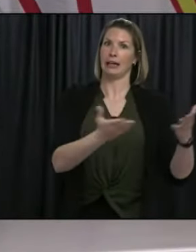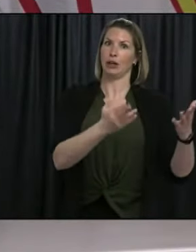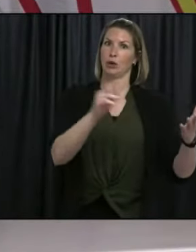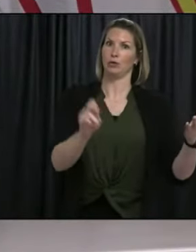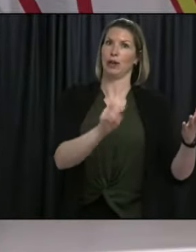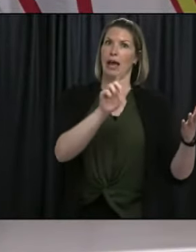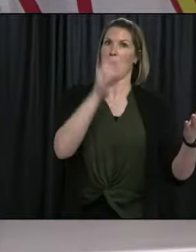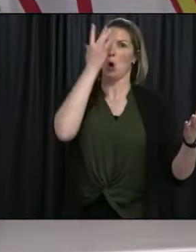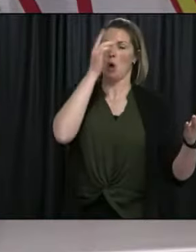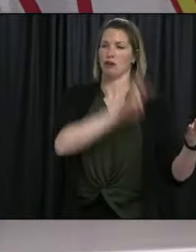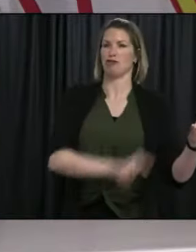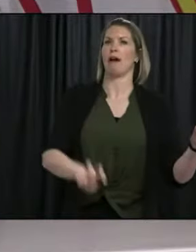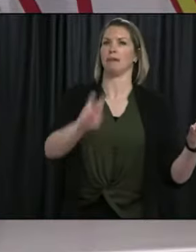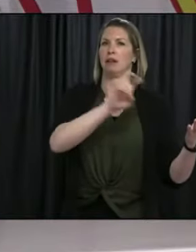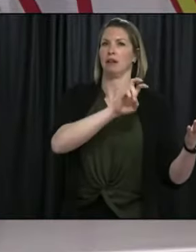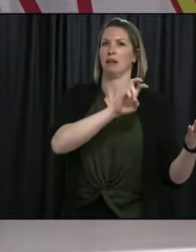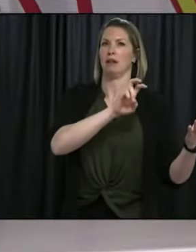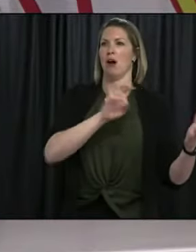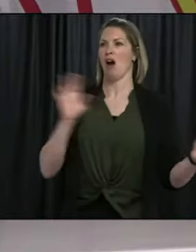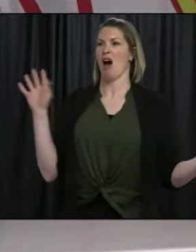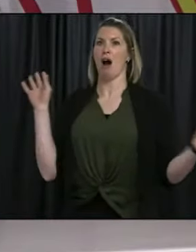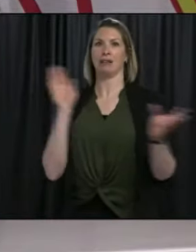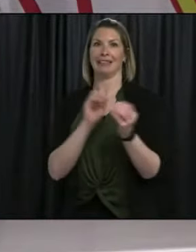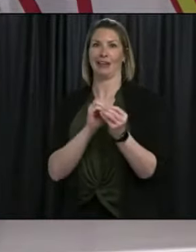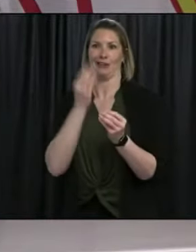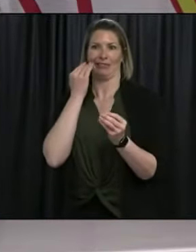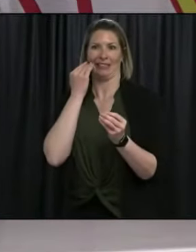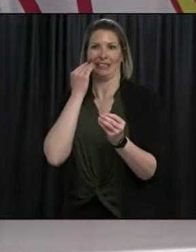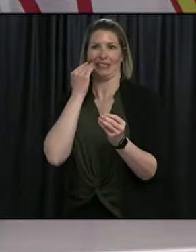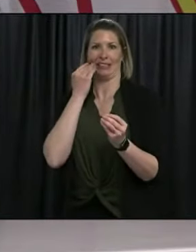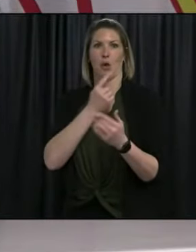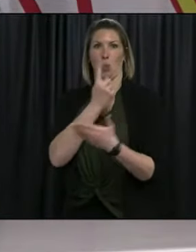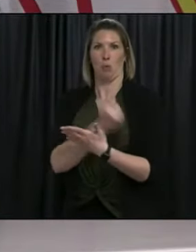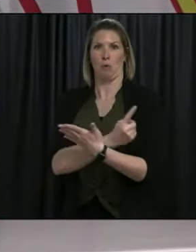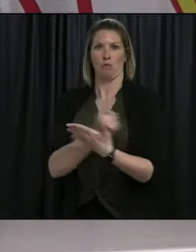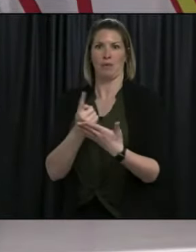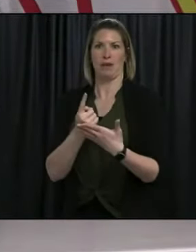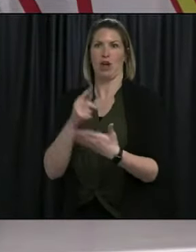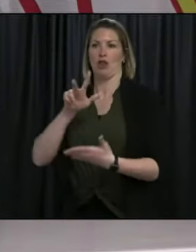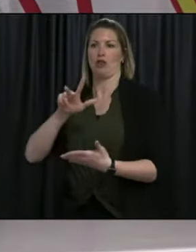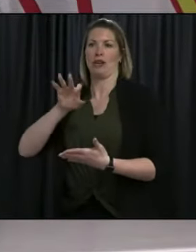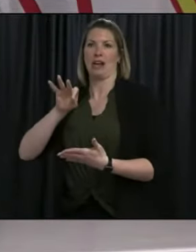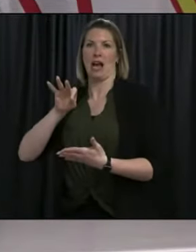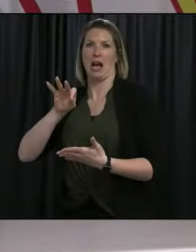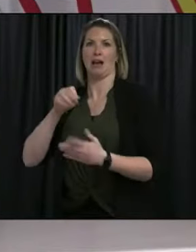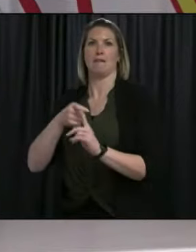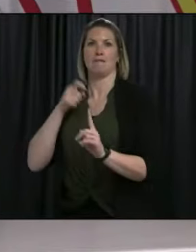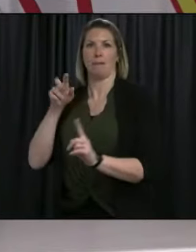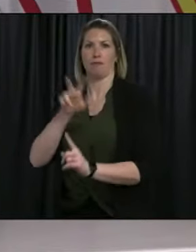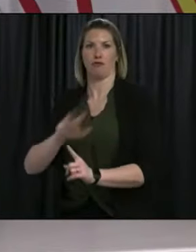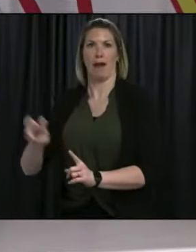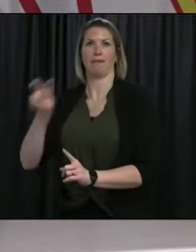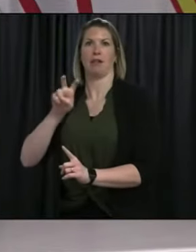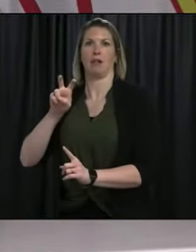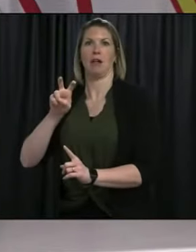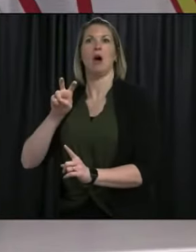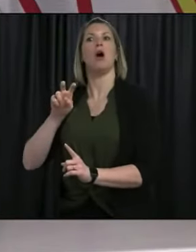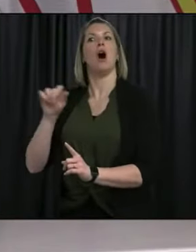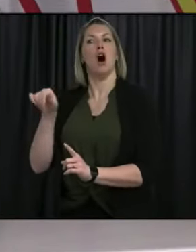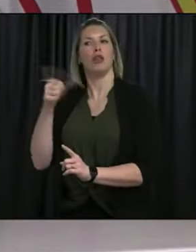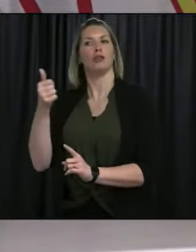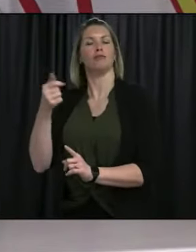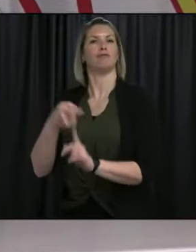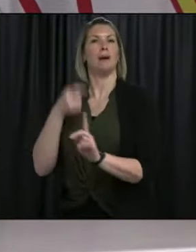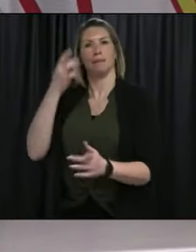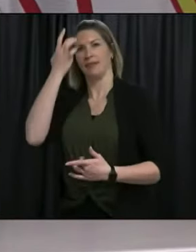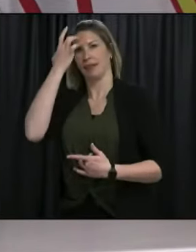cases reported in the past week, 39 are related to travel, and three are close contacts. Thankfully, there has been no indication of